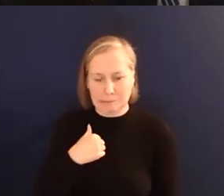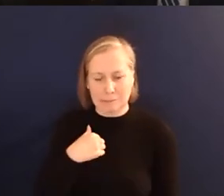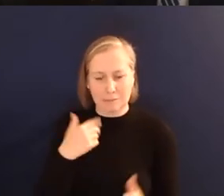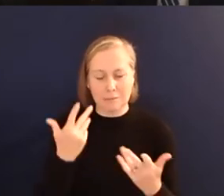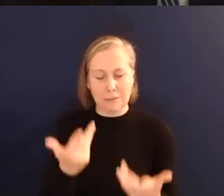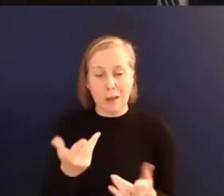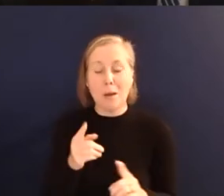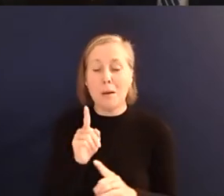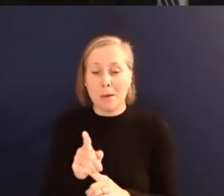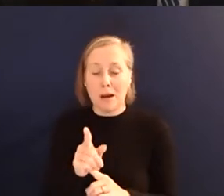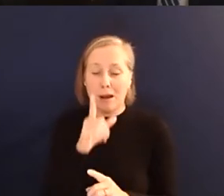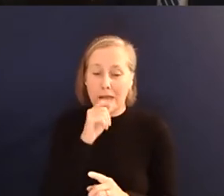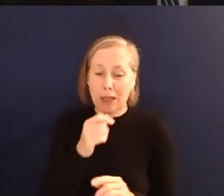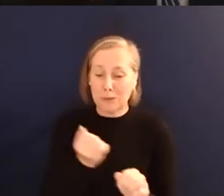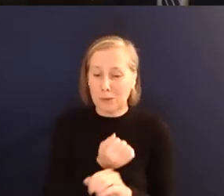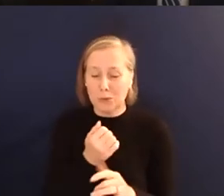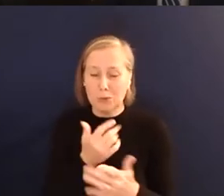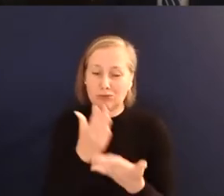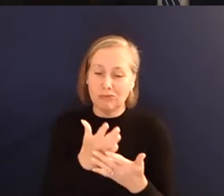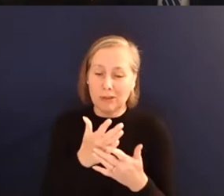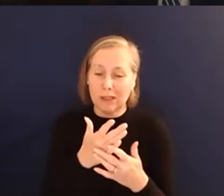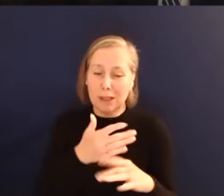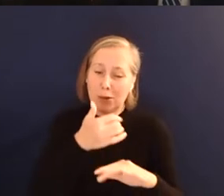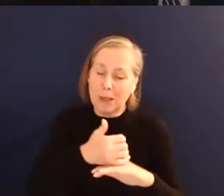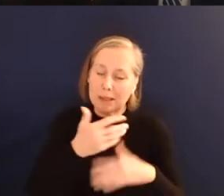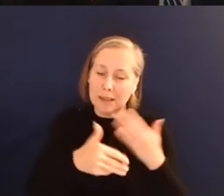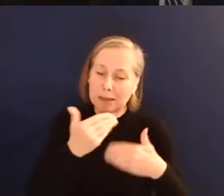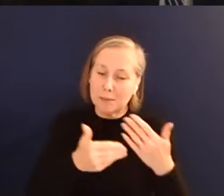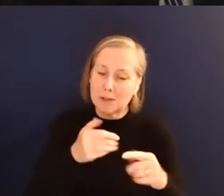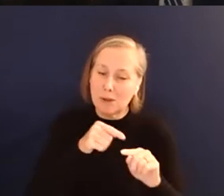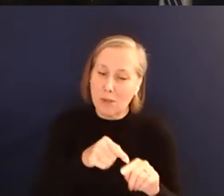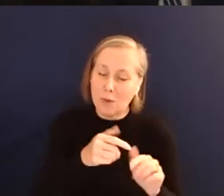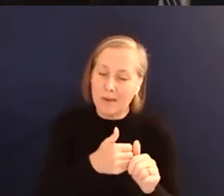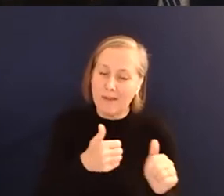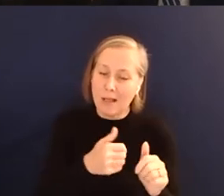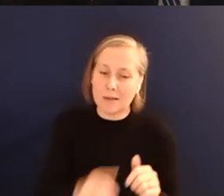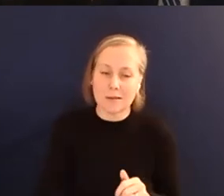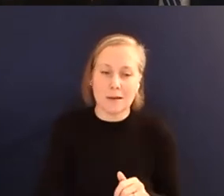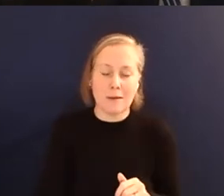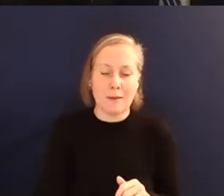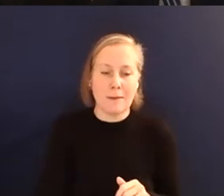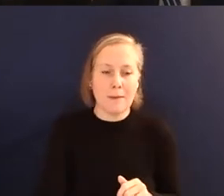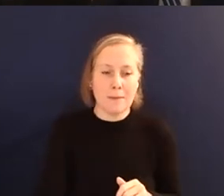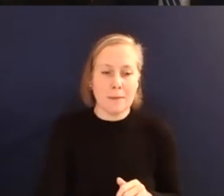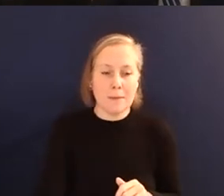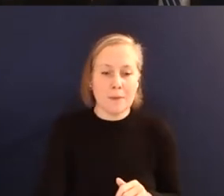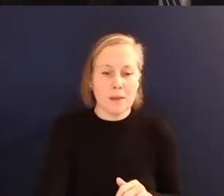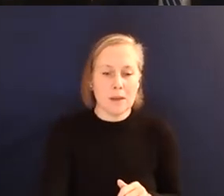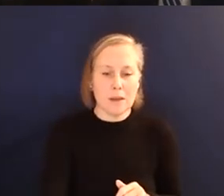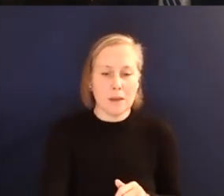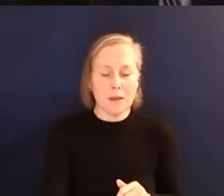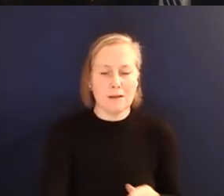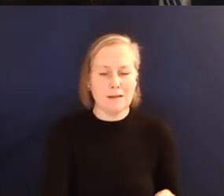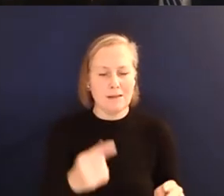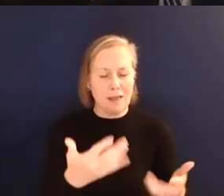can do a very basic explanation of these vehicles. These vehicles have a lot of cameras